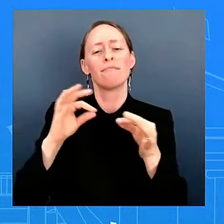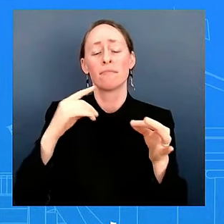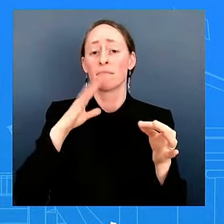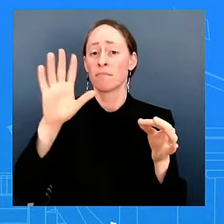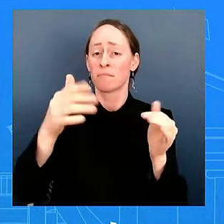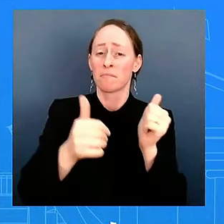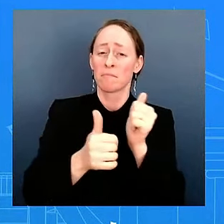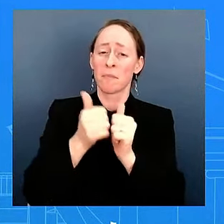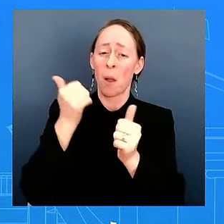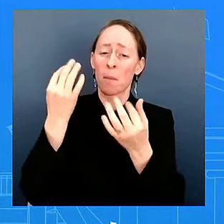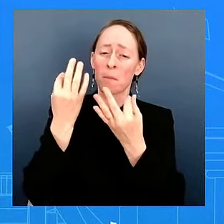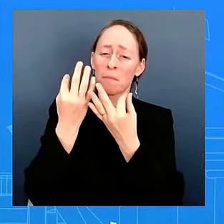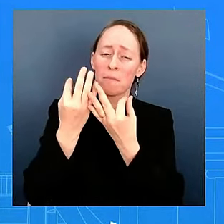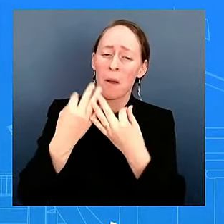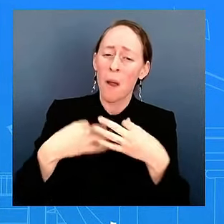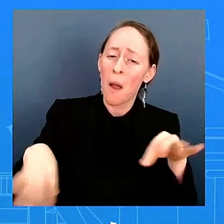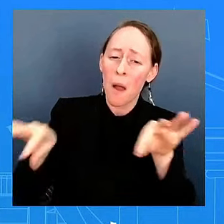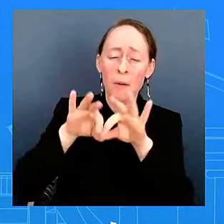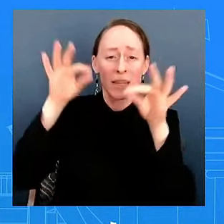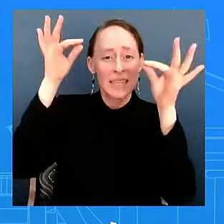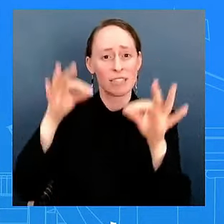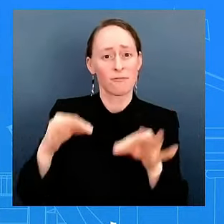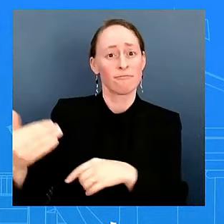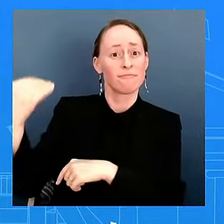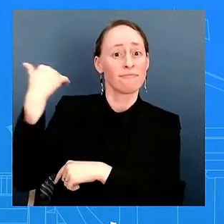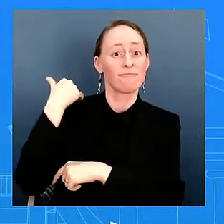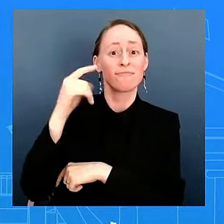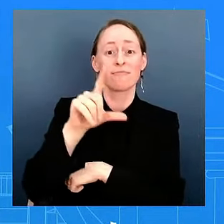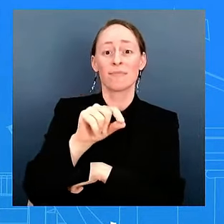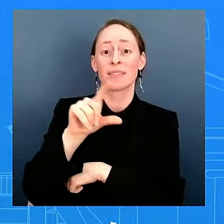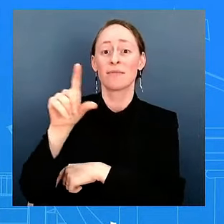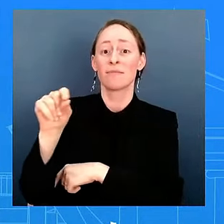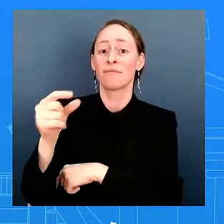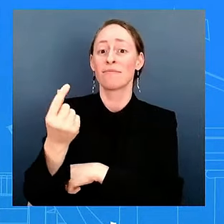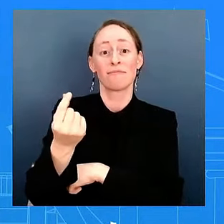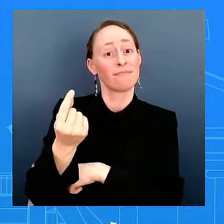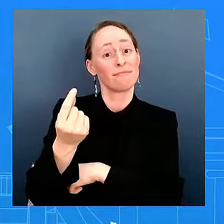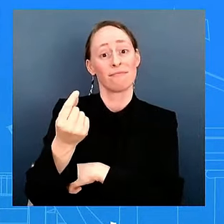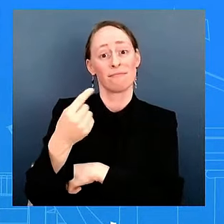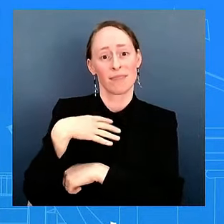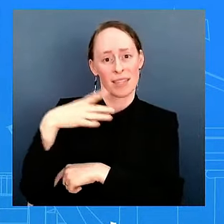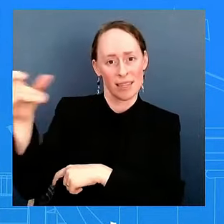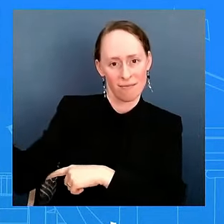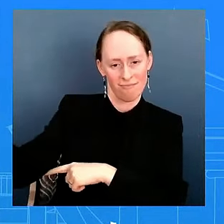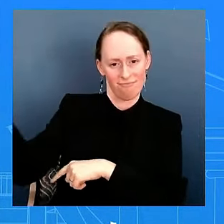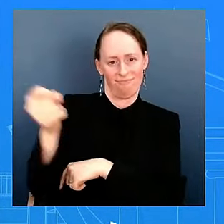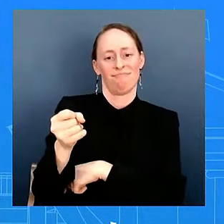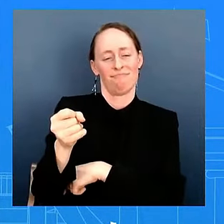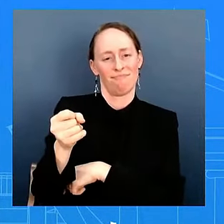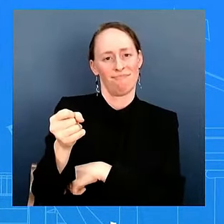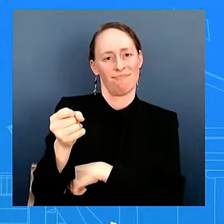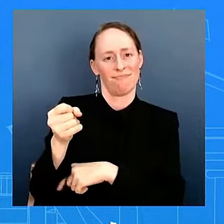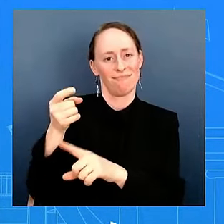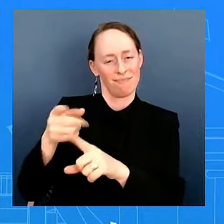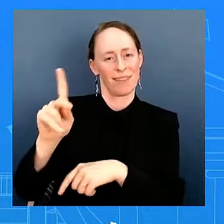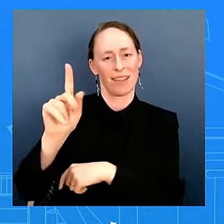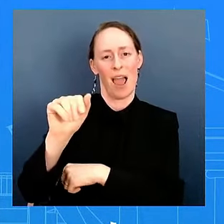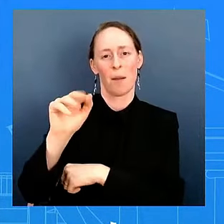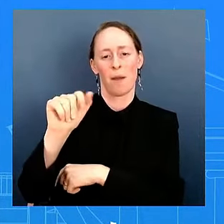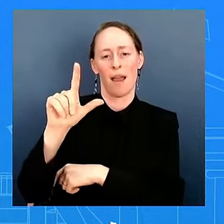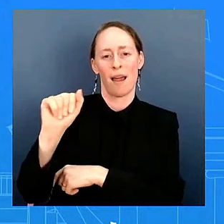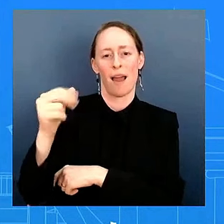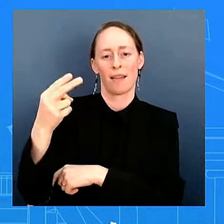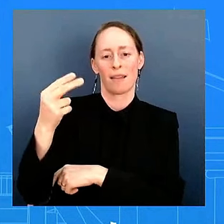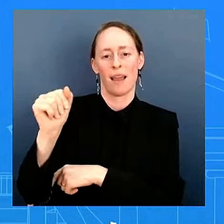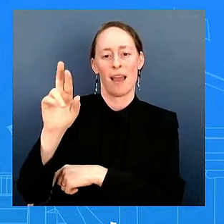2020 was picking Kamala Harris for his running mate, who obviously is now the Vice President. And